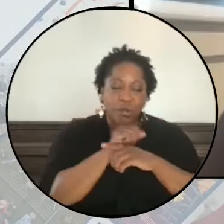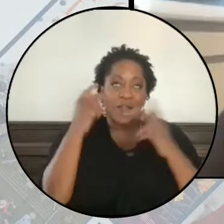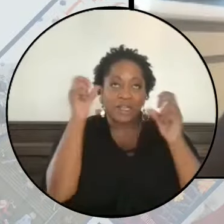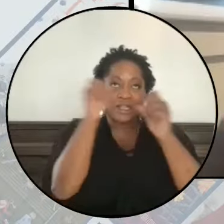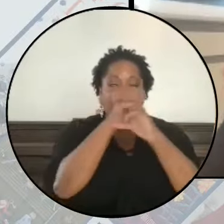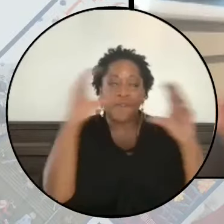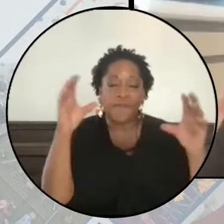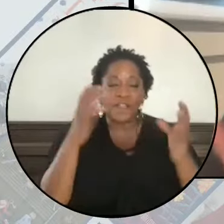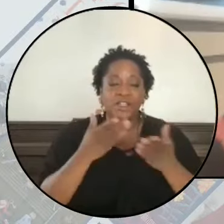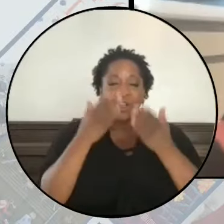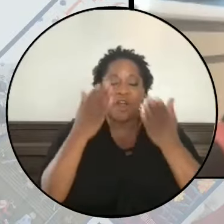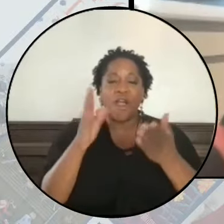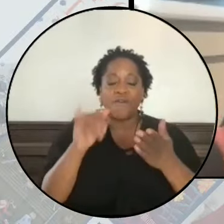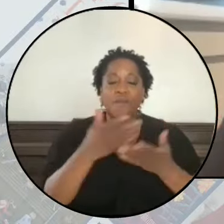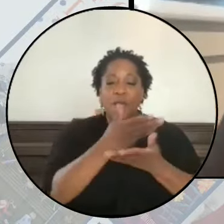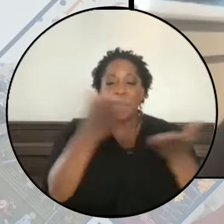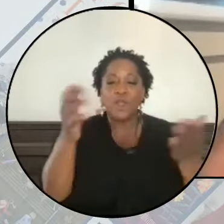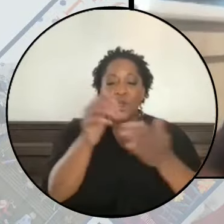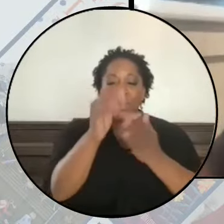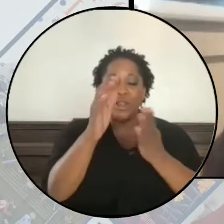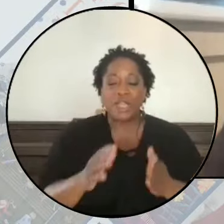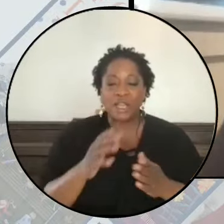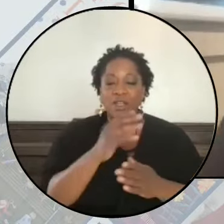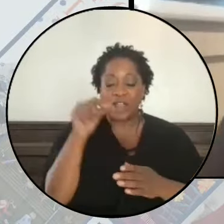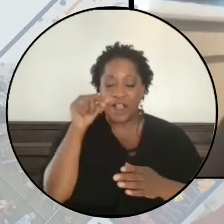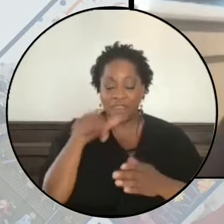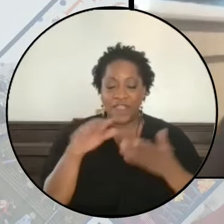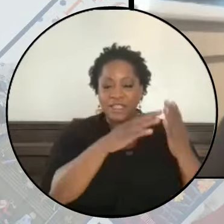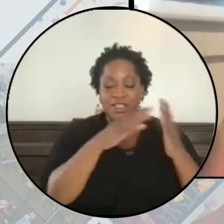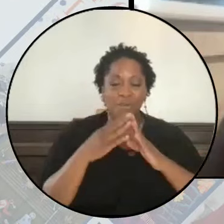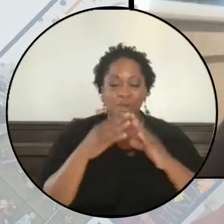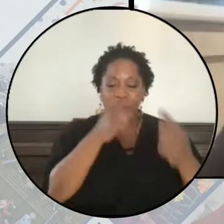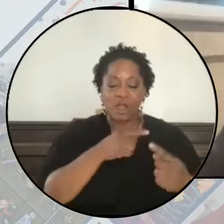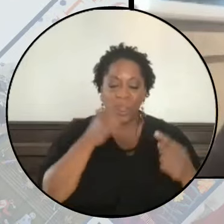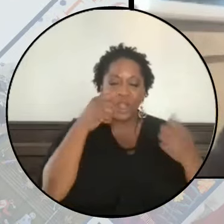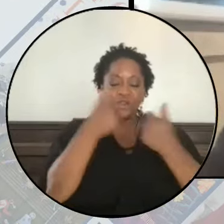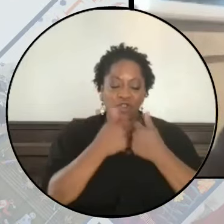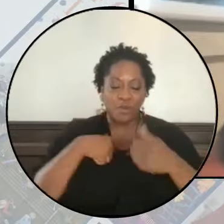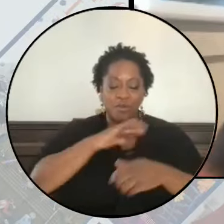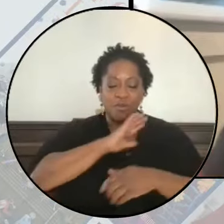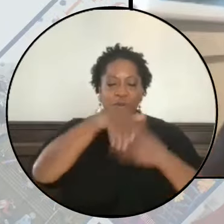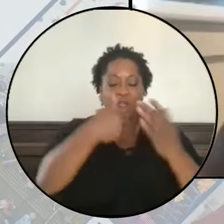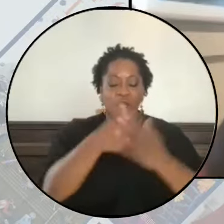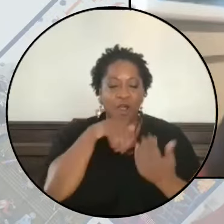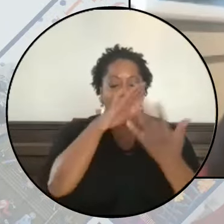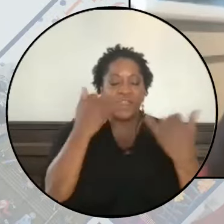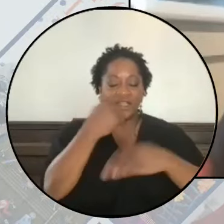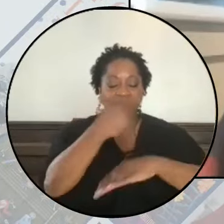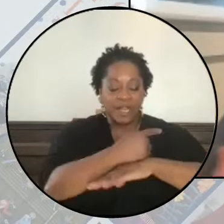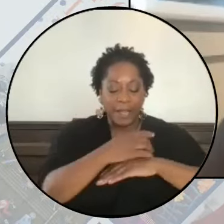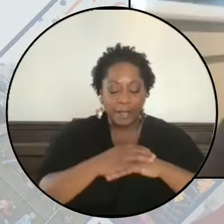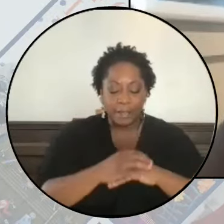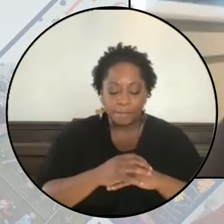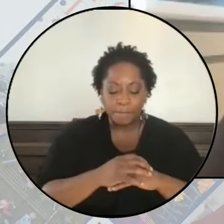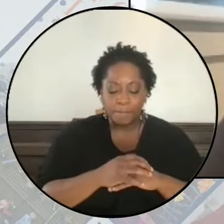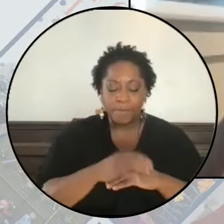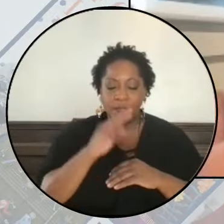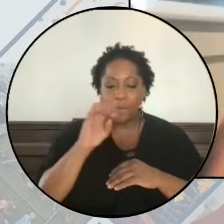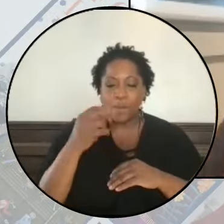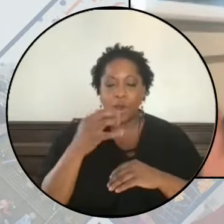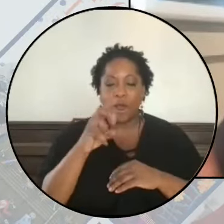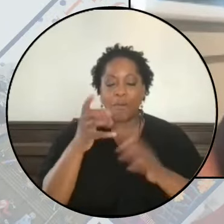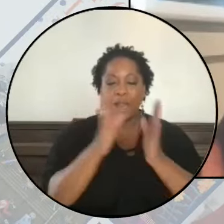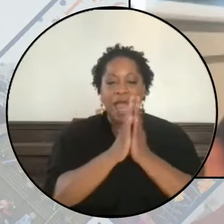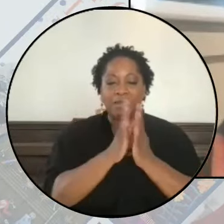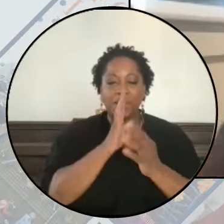vision offered by you leaders and by this community of struggle that we are all in here today. Mohammed asked me